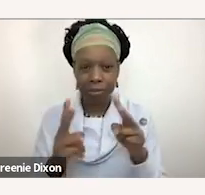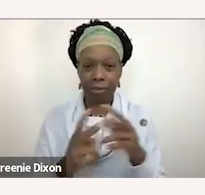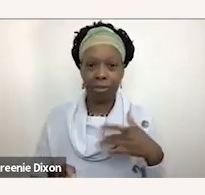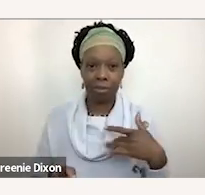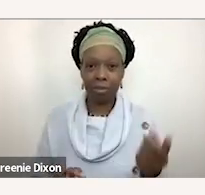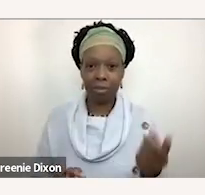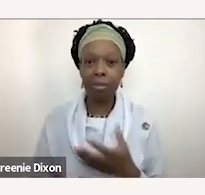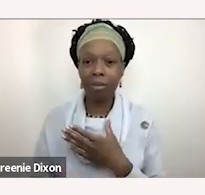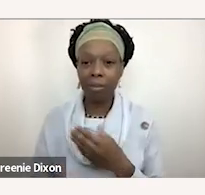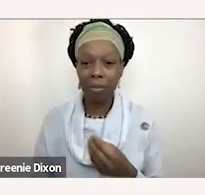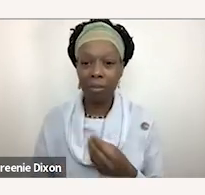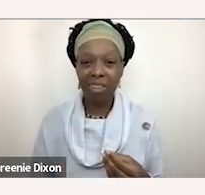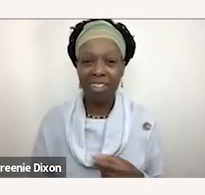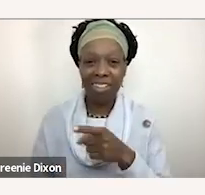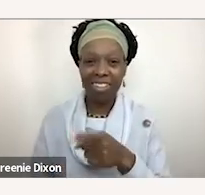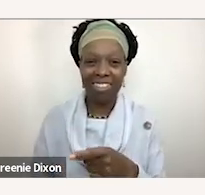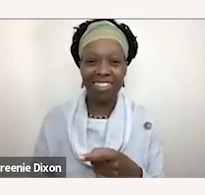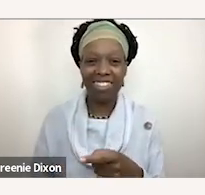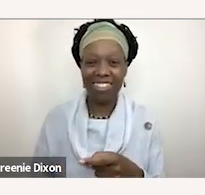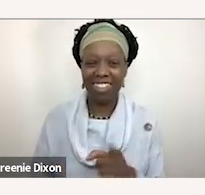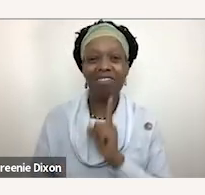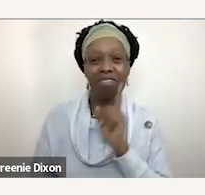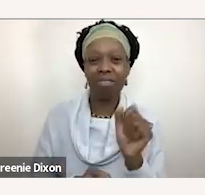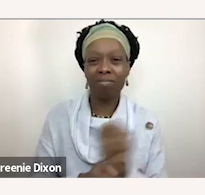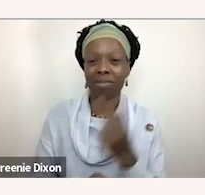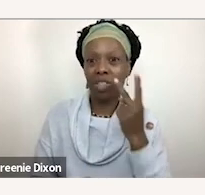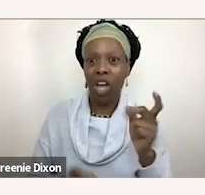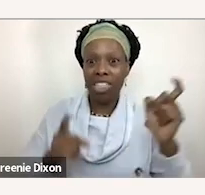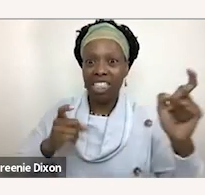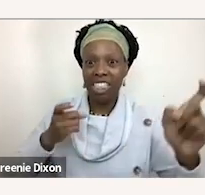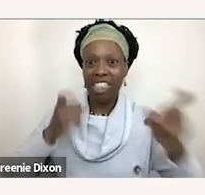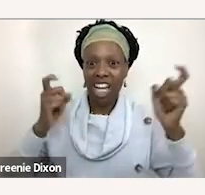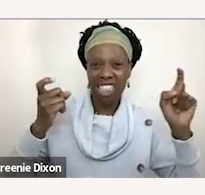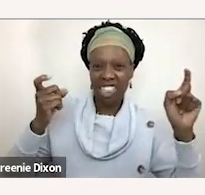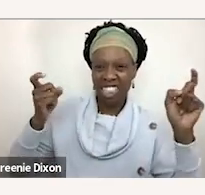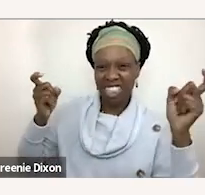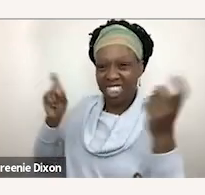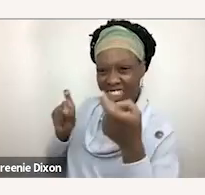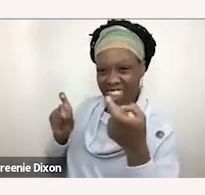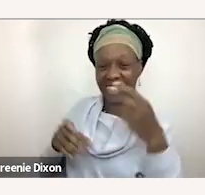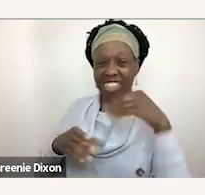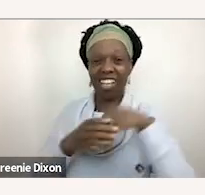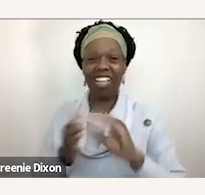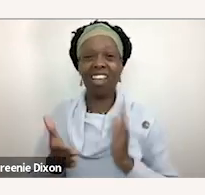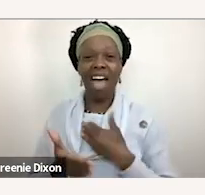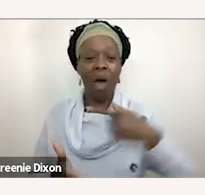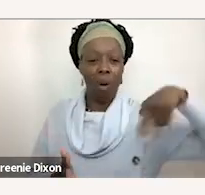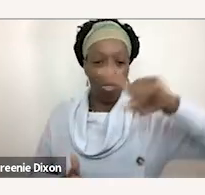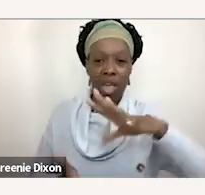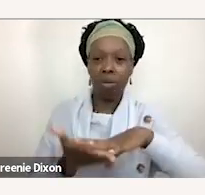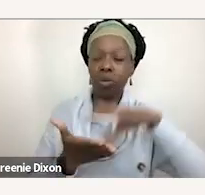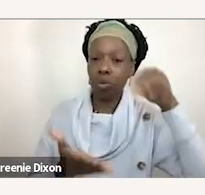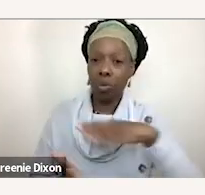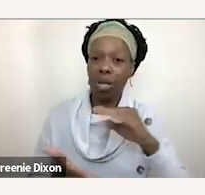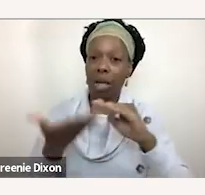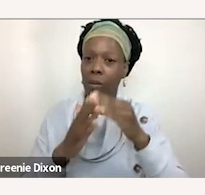um they definitely saw a huge shift um in in their their students thinking their community thinking you know